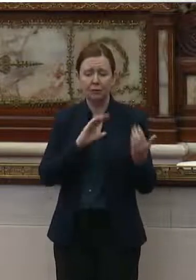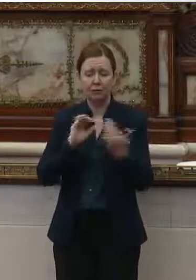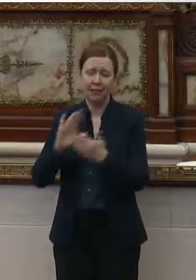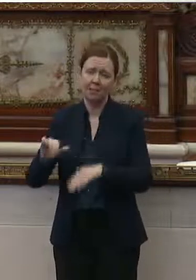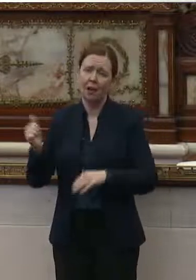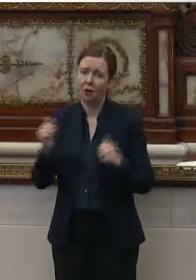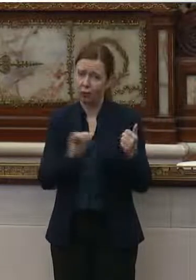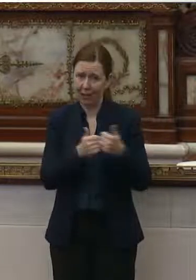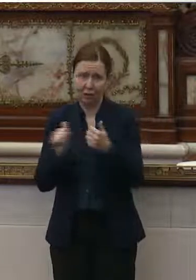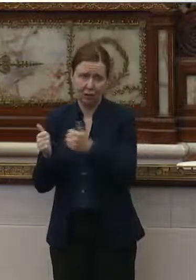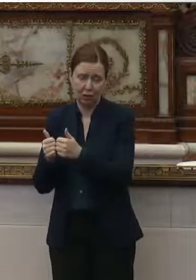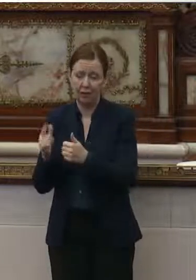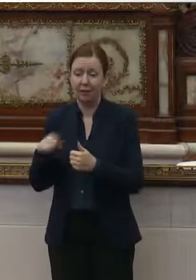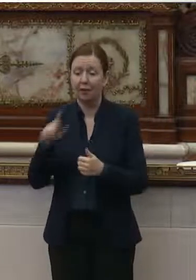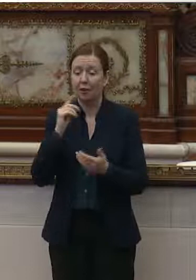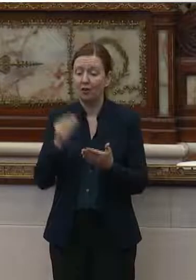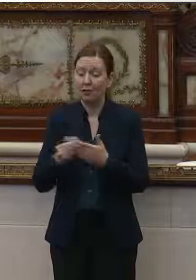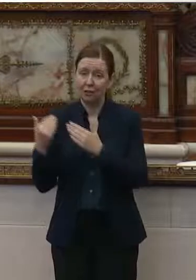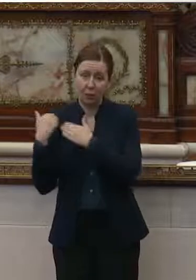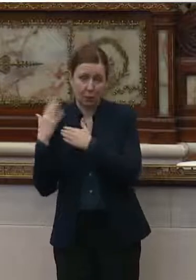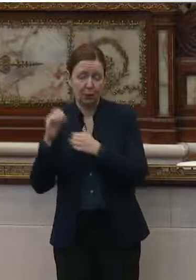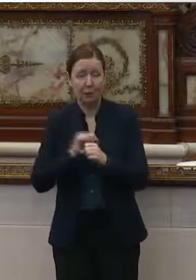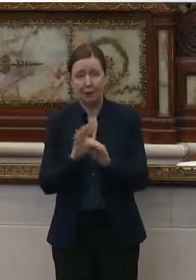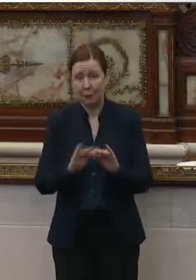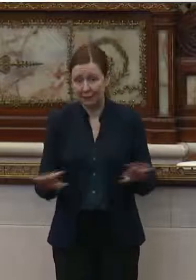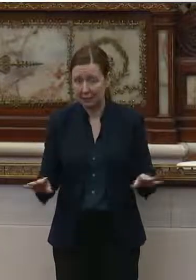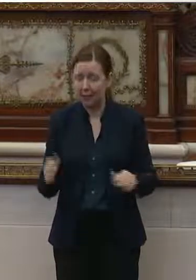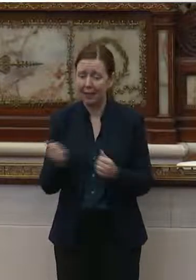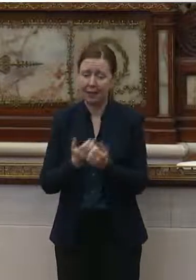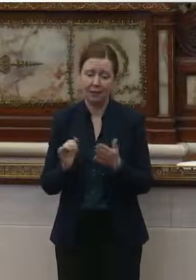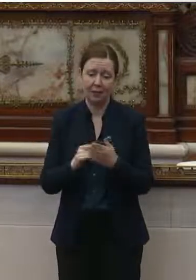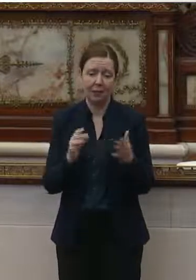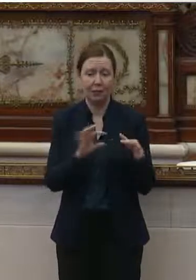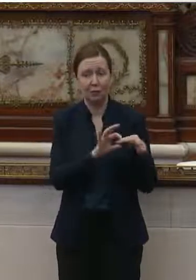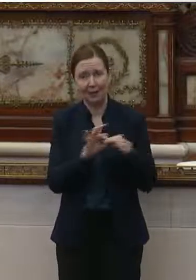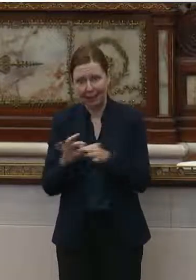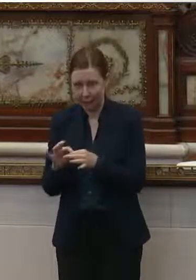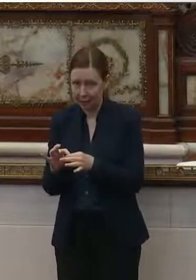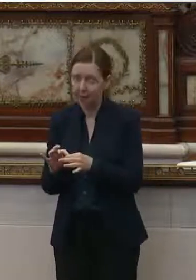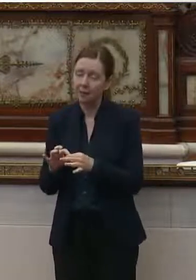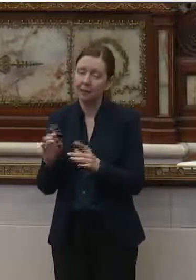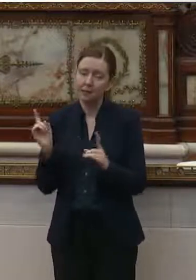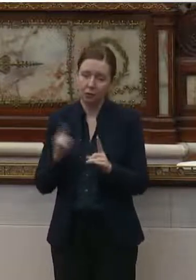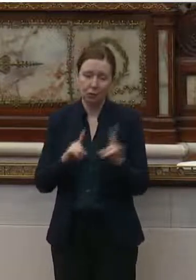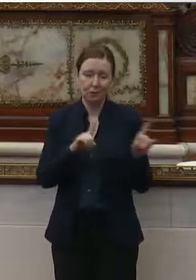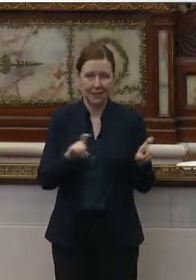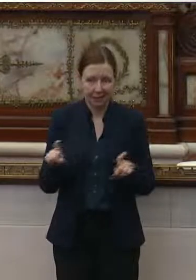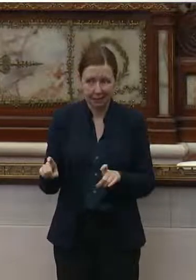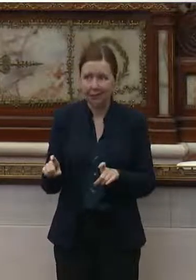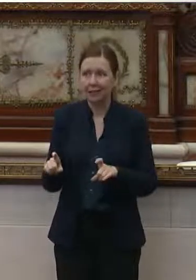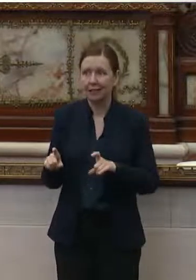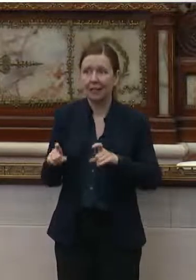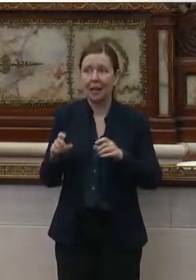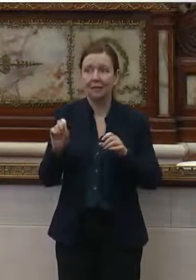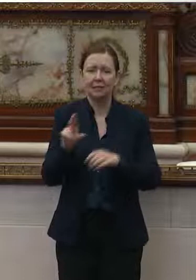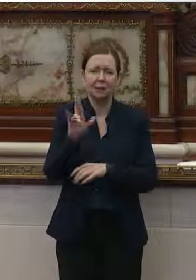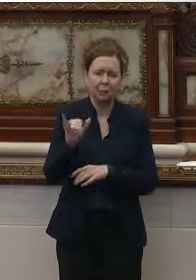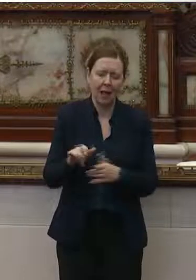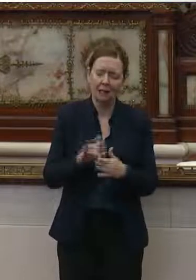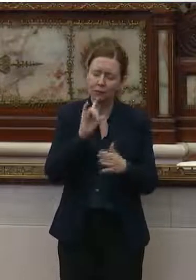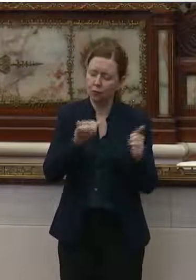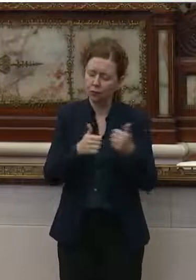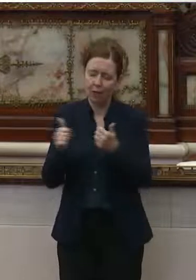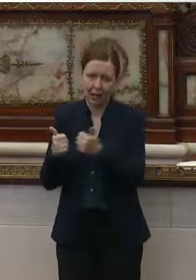They are financially burdened by the pandemic and everything that is related to testing and supplies. That's a real